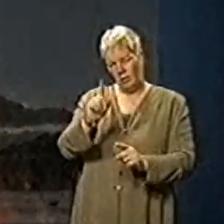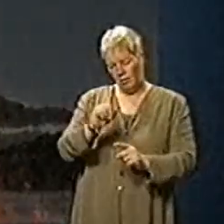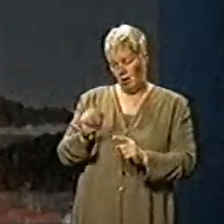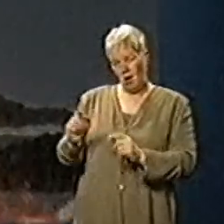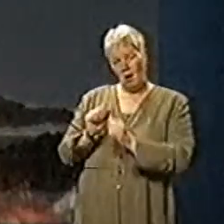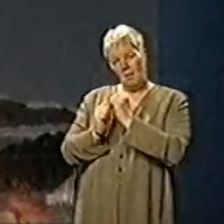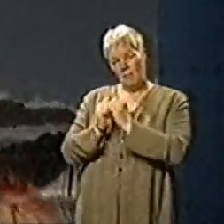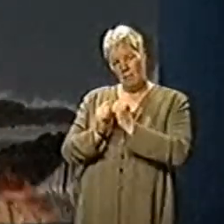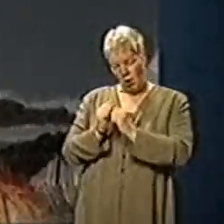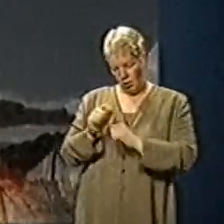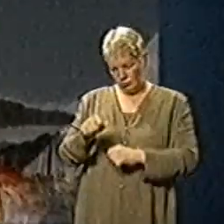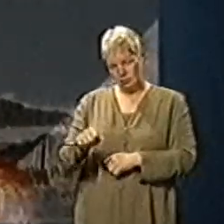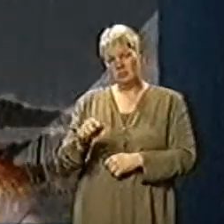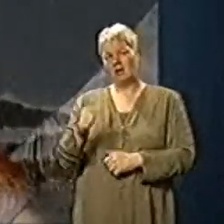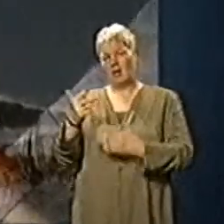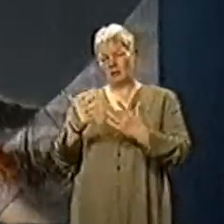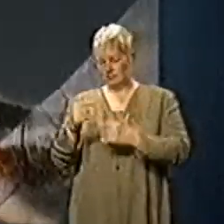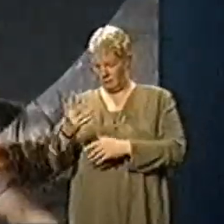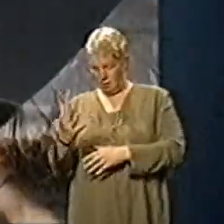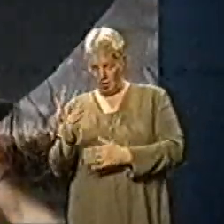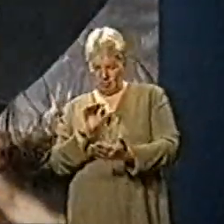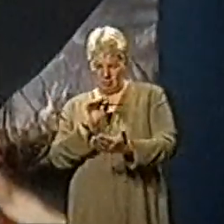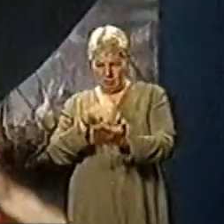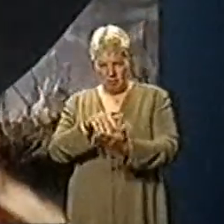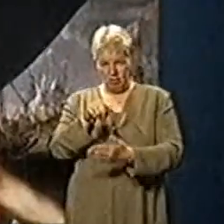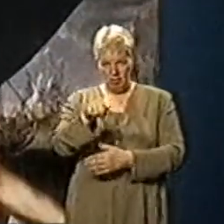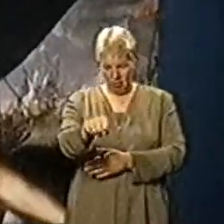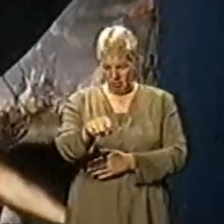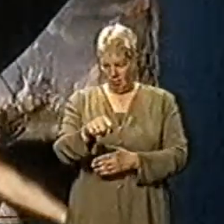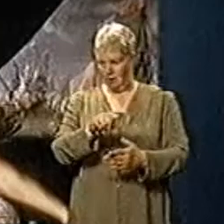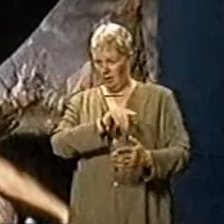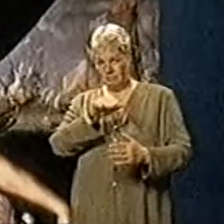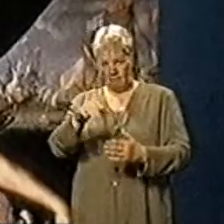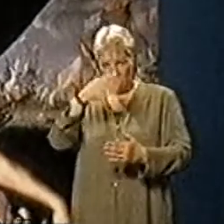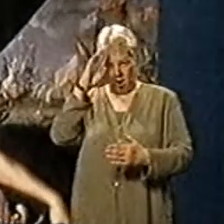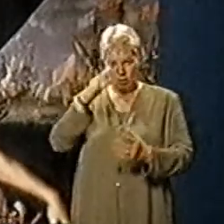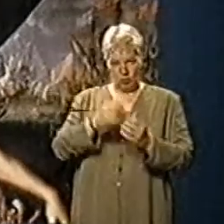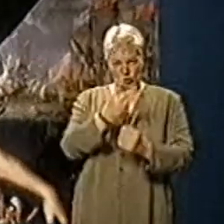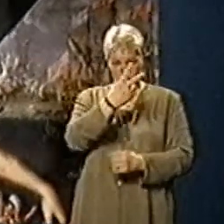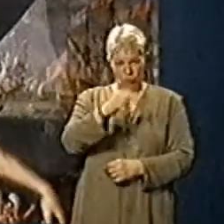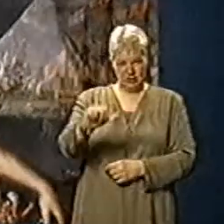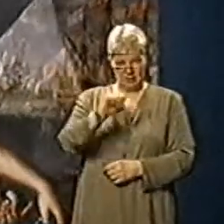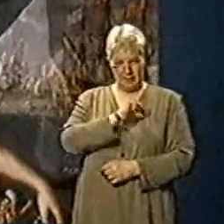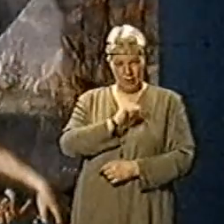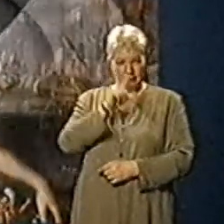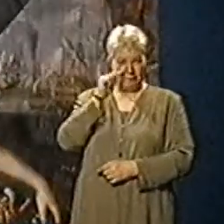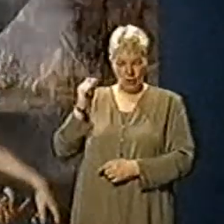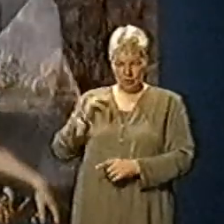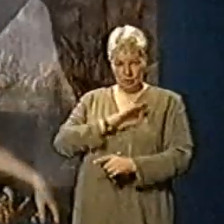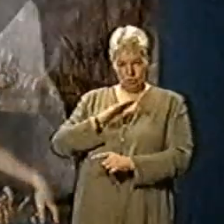James landed in Ireland with 20,000 French troops. The Catholic Irish